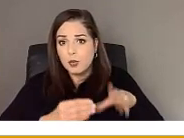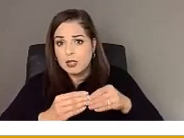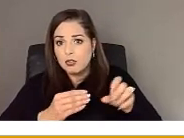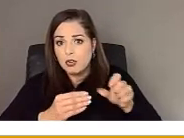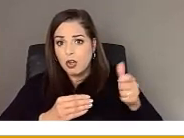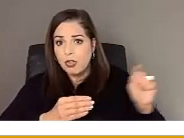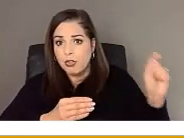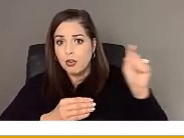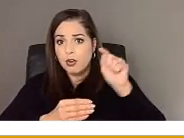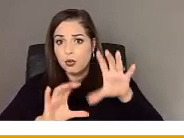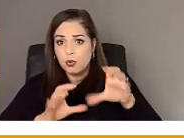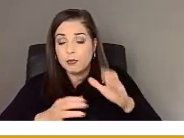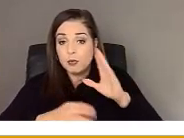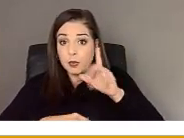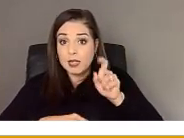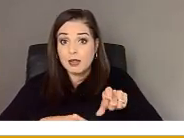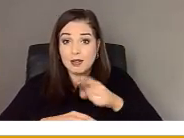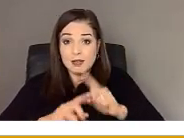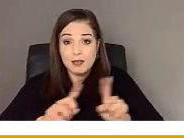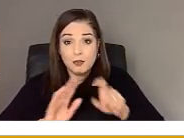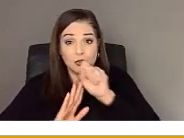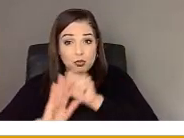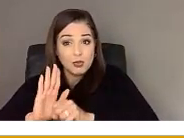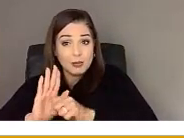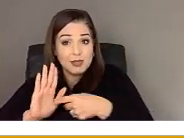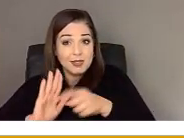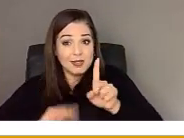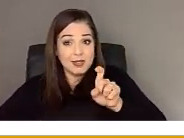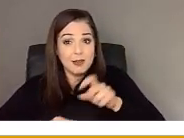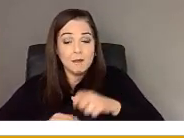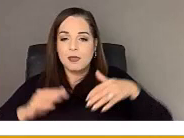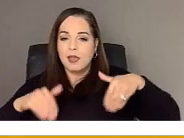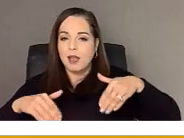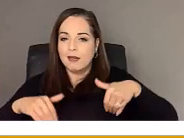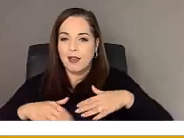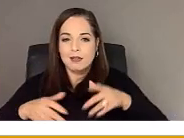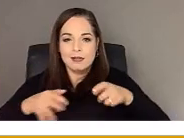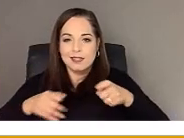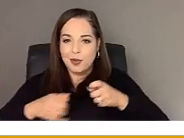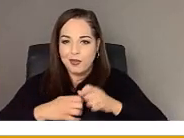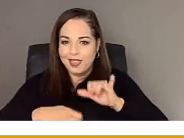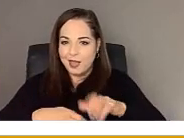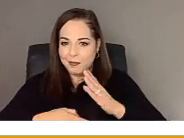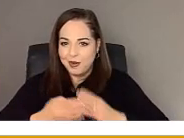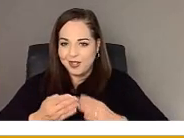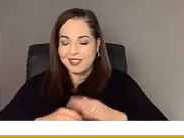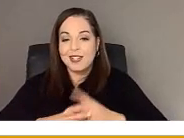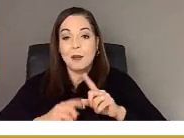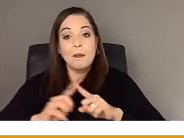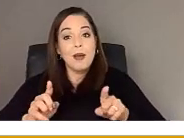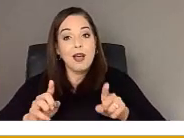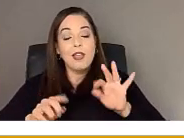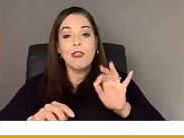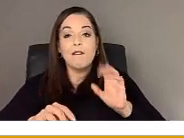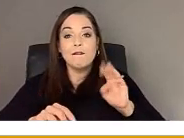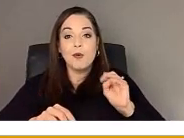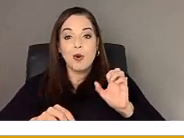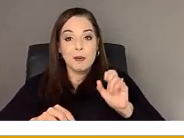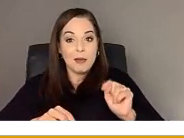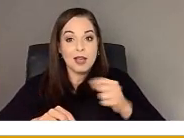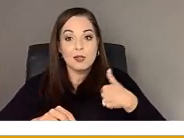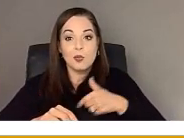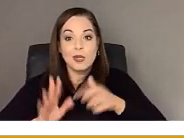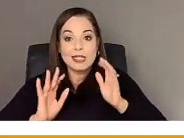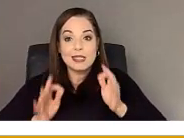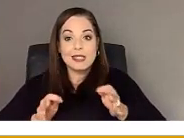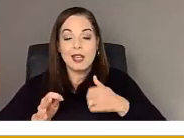need another video and another script? And we haven't dealt with that yet. The format that we decided on was what we called